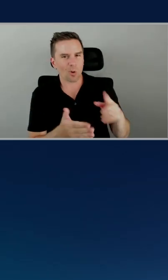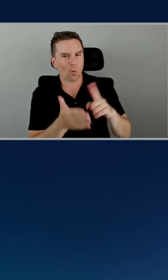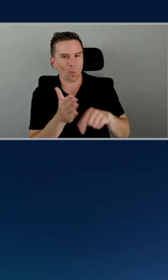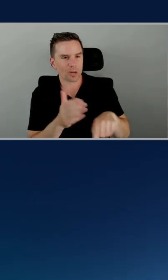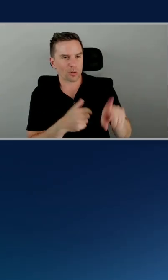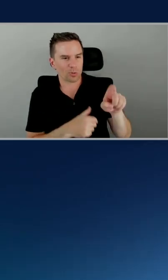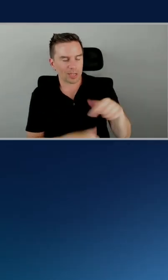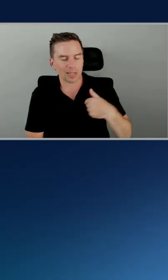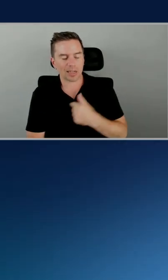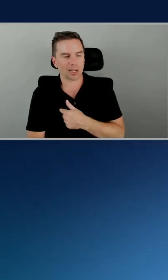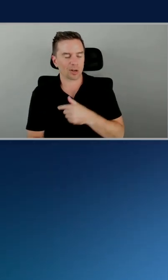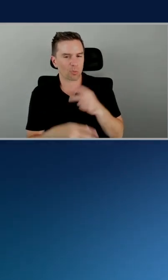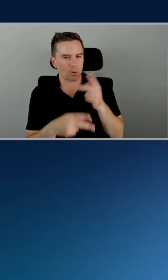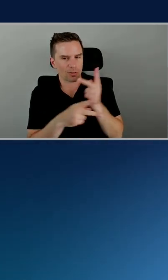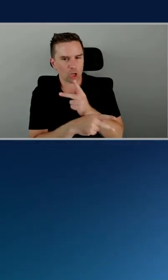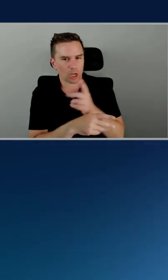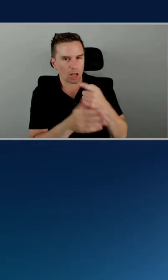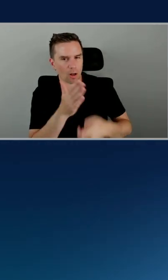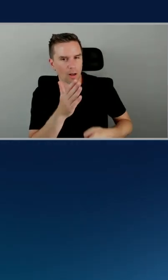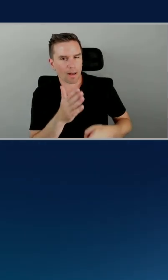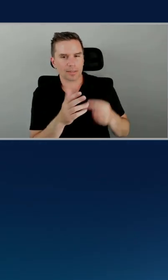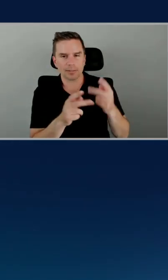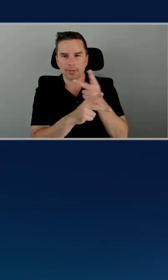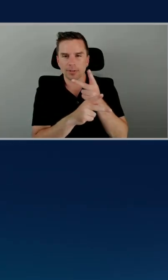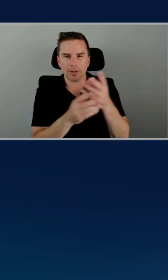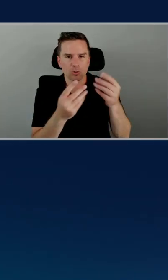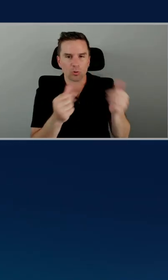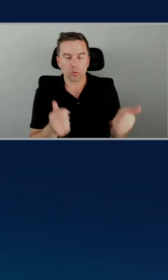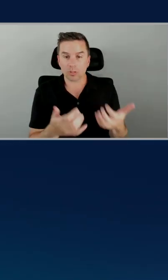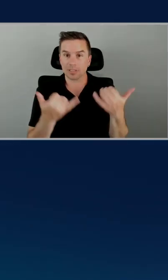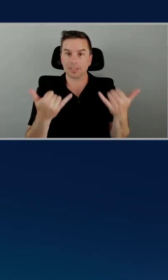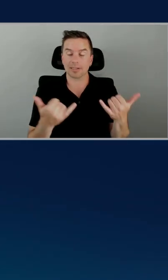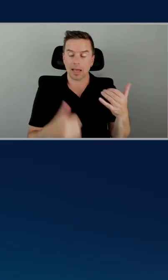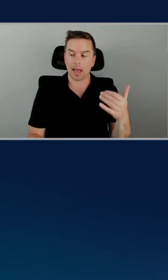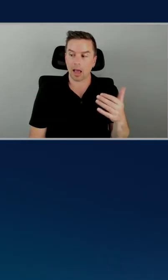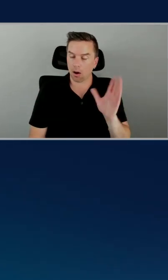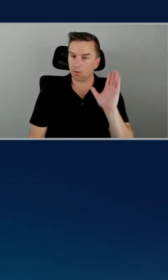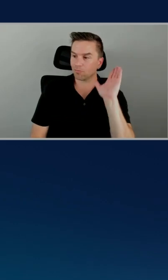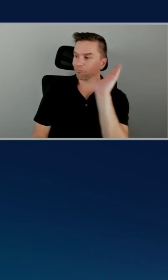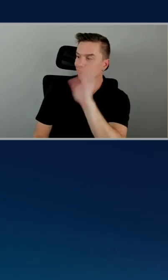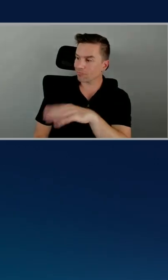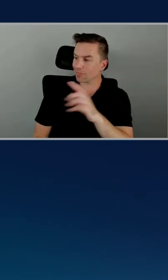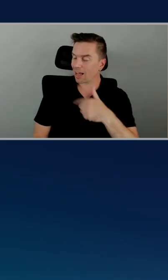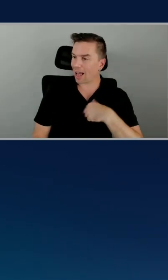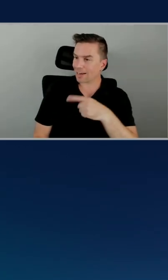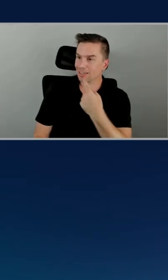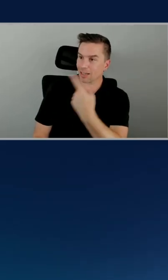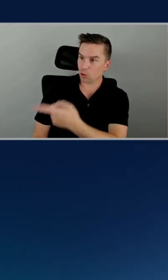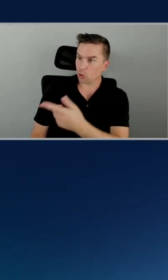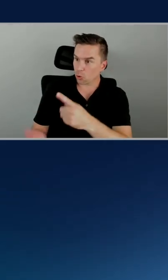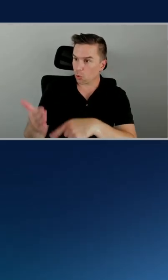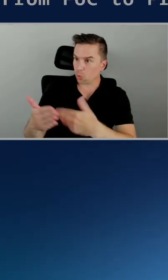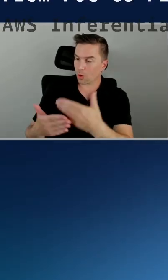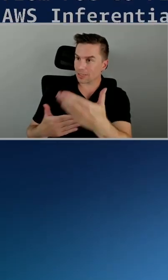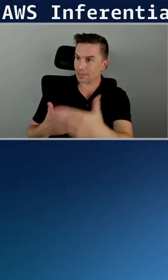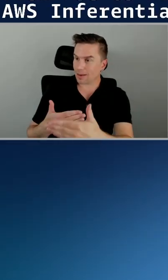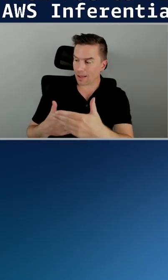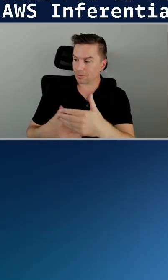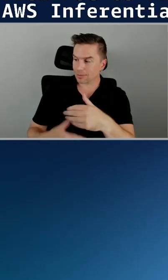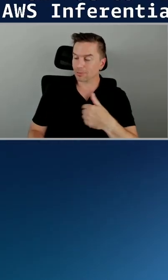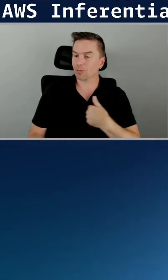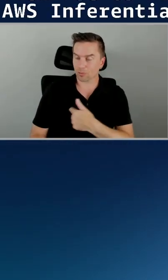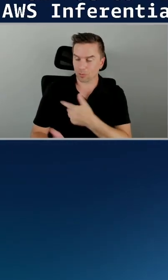at some costs. We're finding solutions for that. And now, hey, guess what? I need to tell you what's next on the roadmap because we built it and we want to run and run